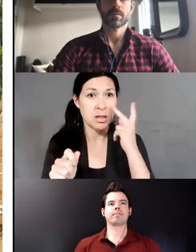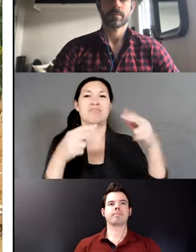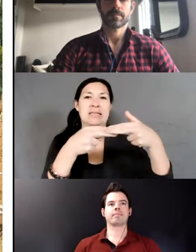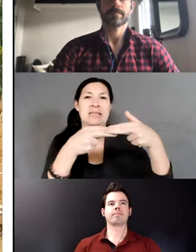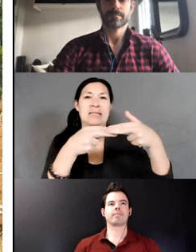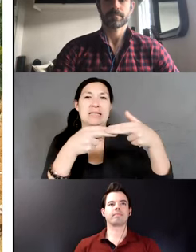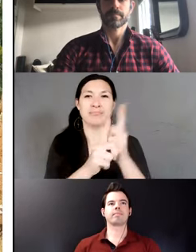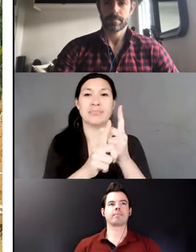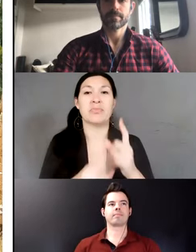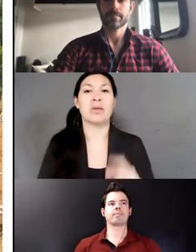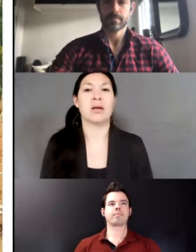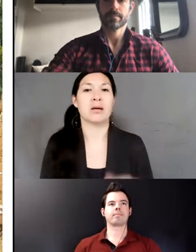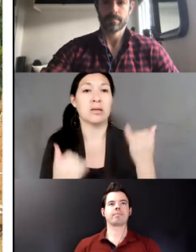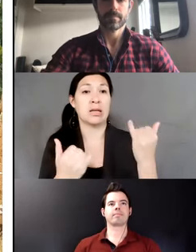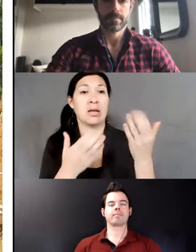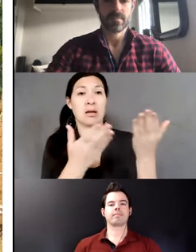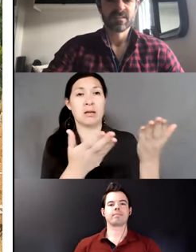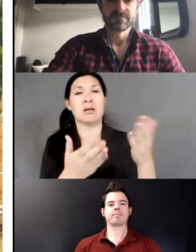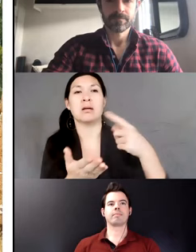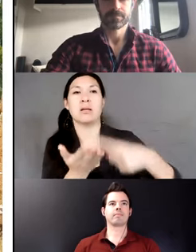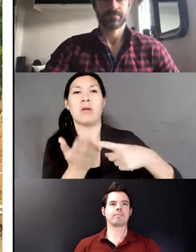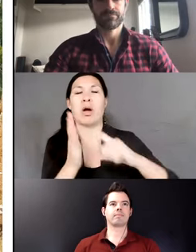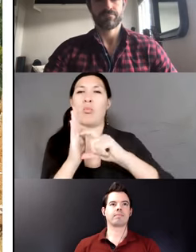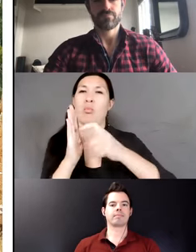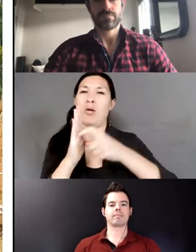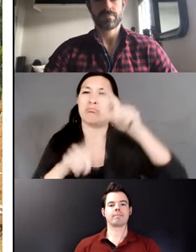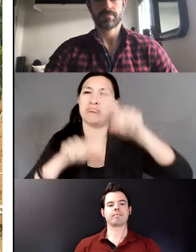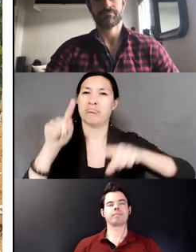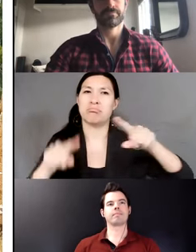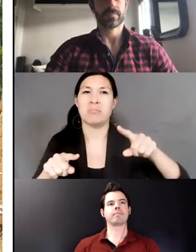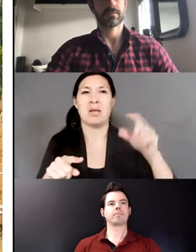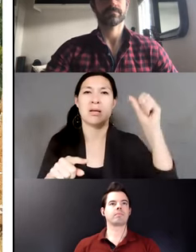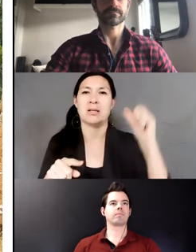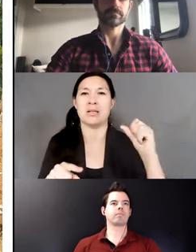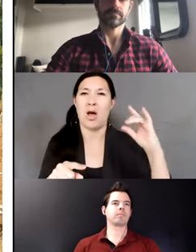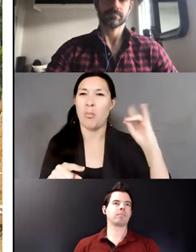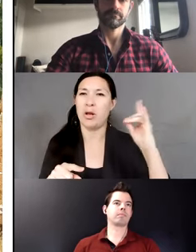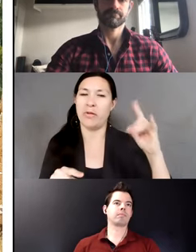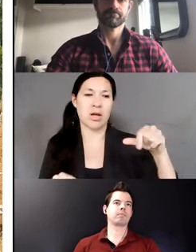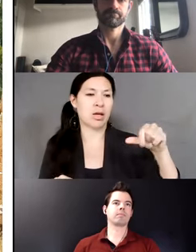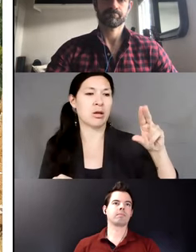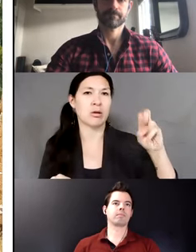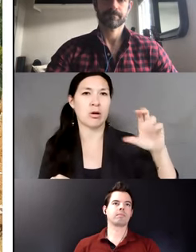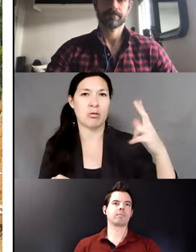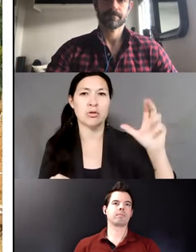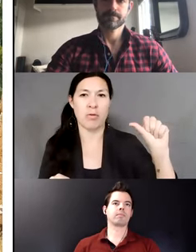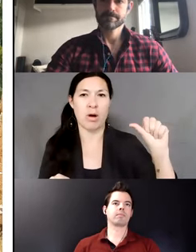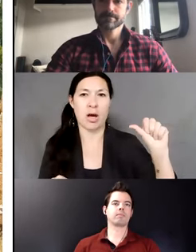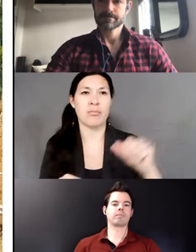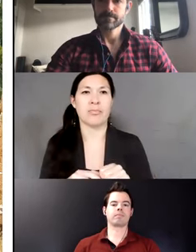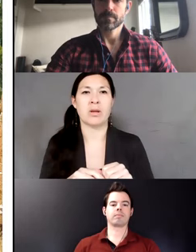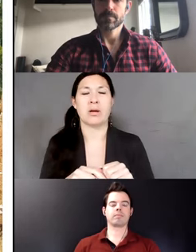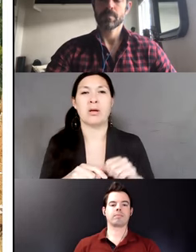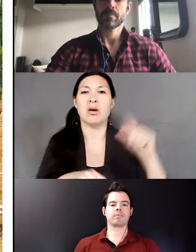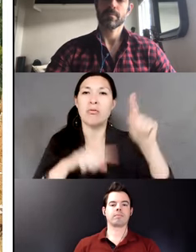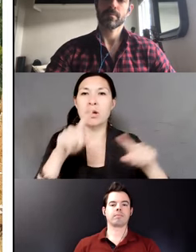Today I will talk about morphological variation in South Bolivian Quechua. I will show variation in the use